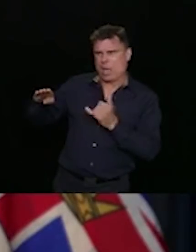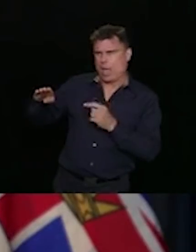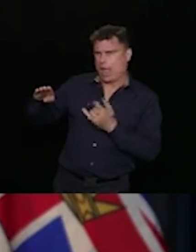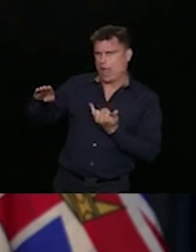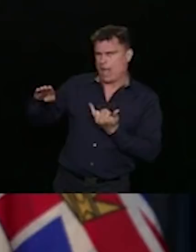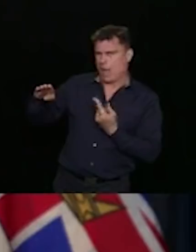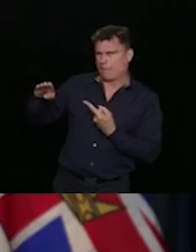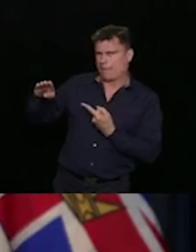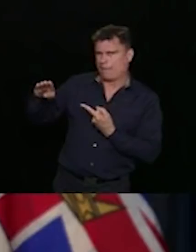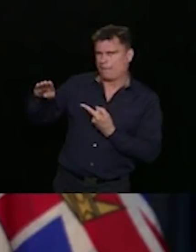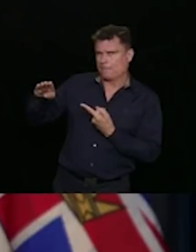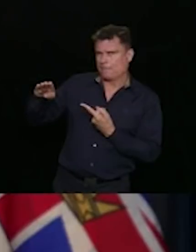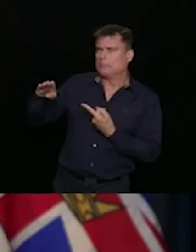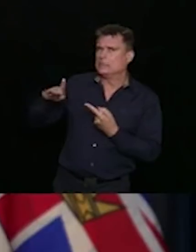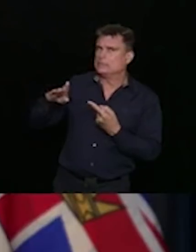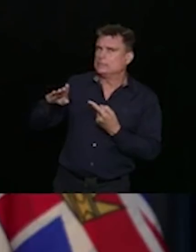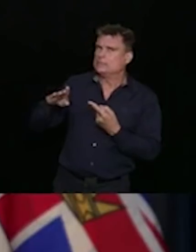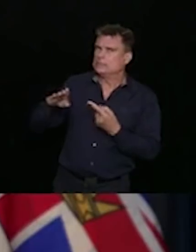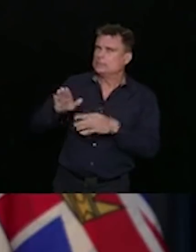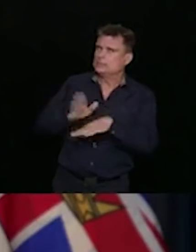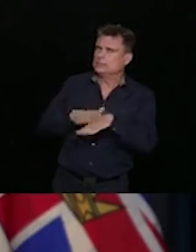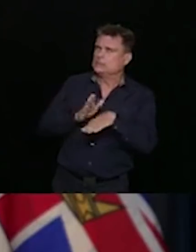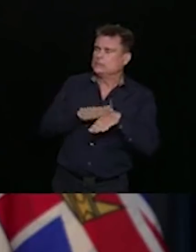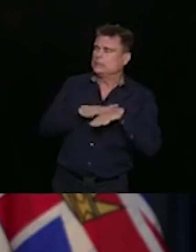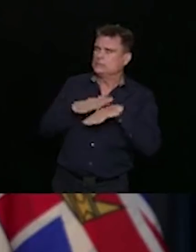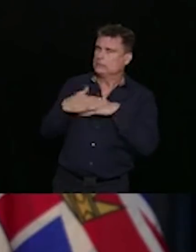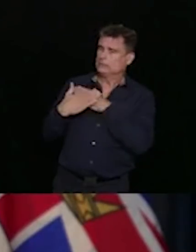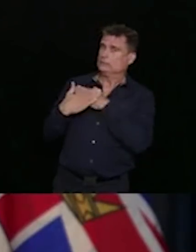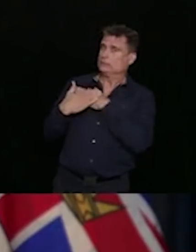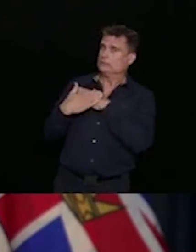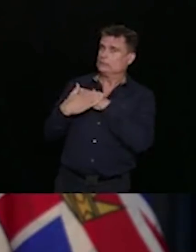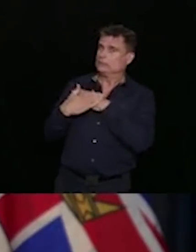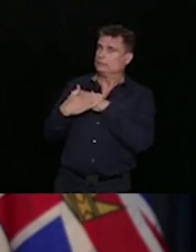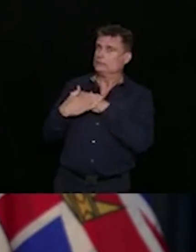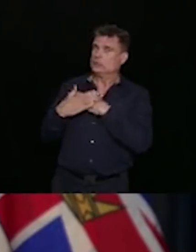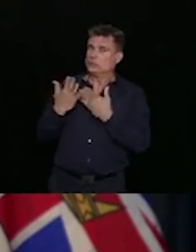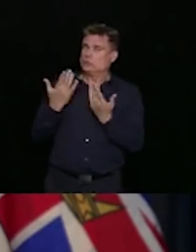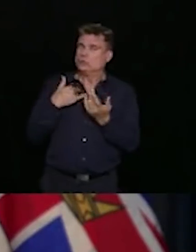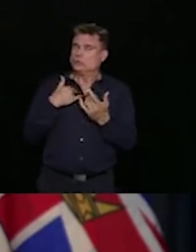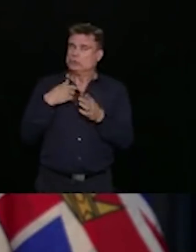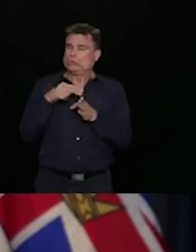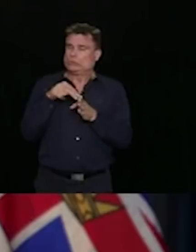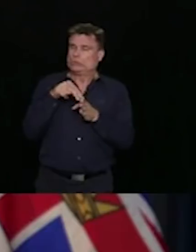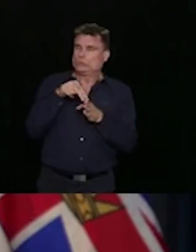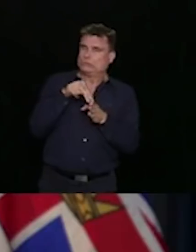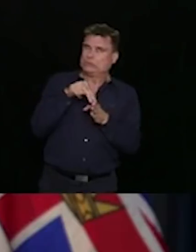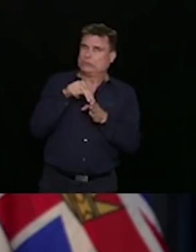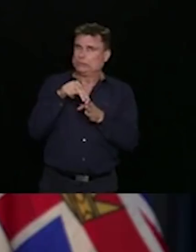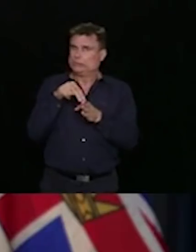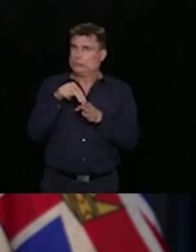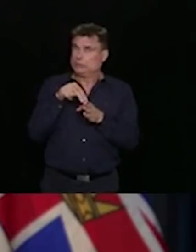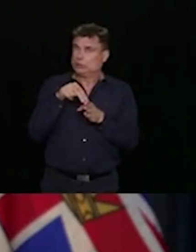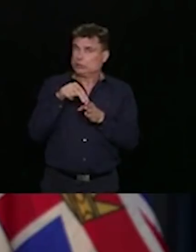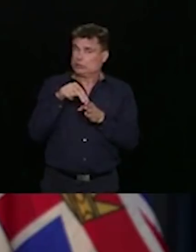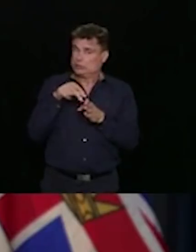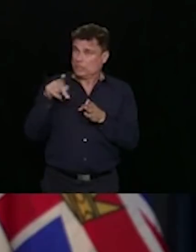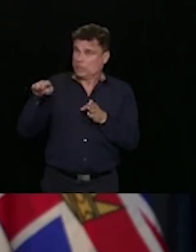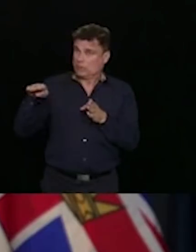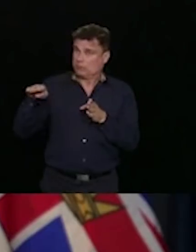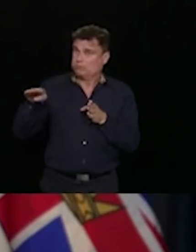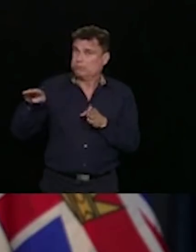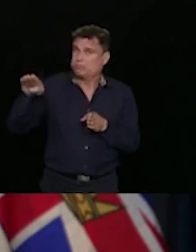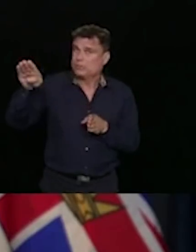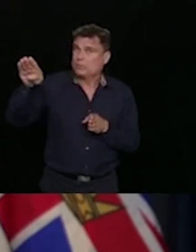And that tells us we're on the edge. We're on an edge that might go up, but is in our hands to control.